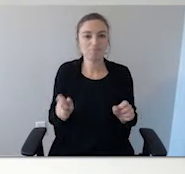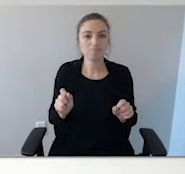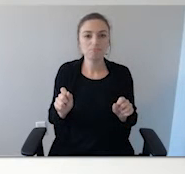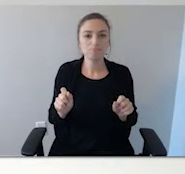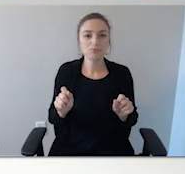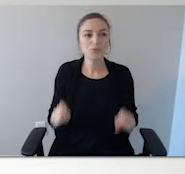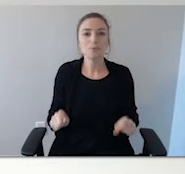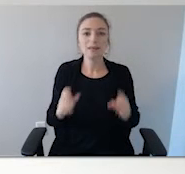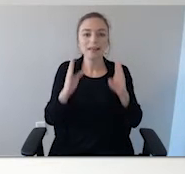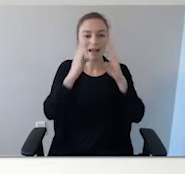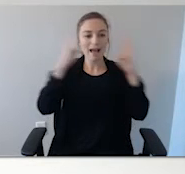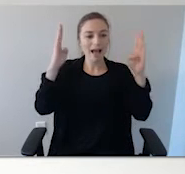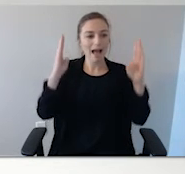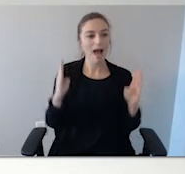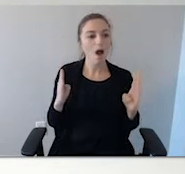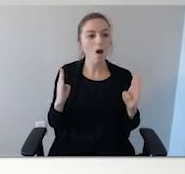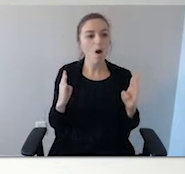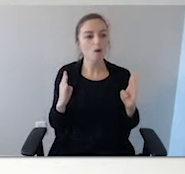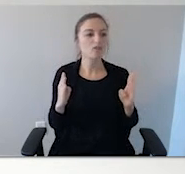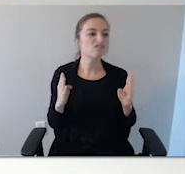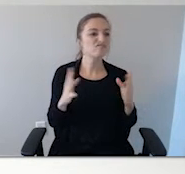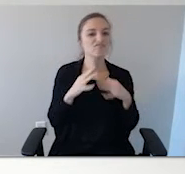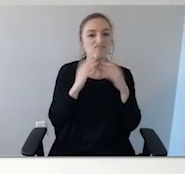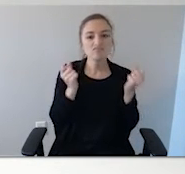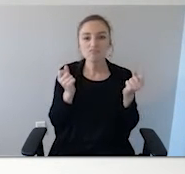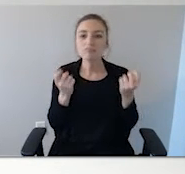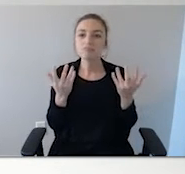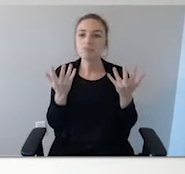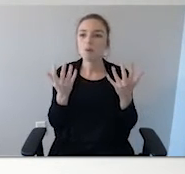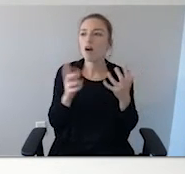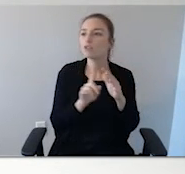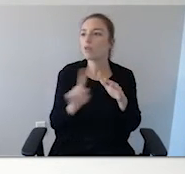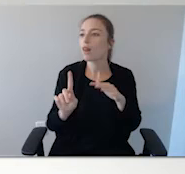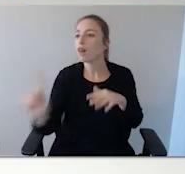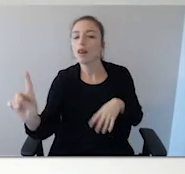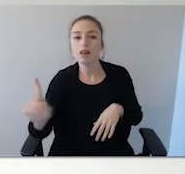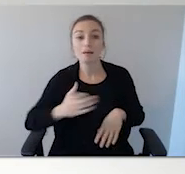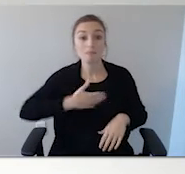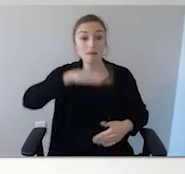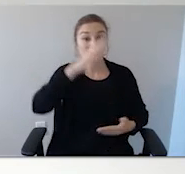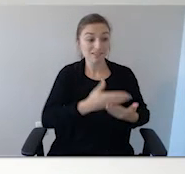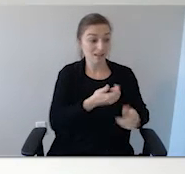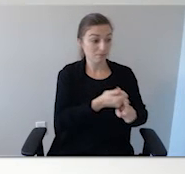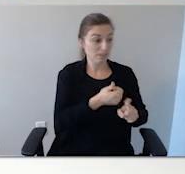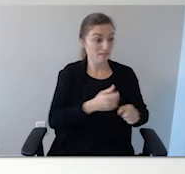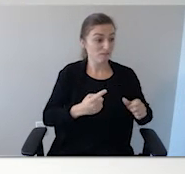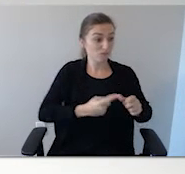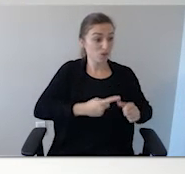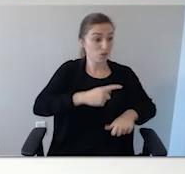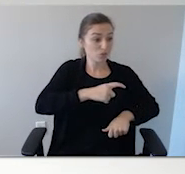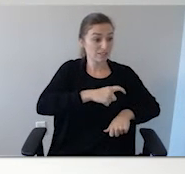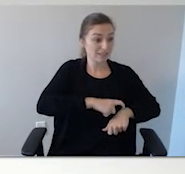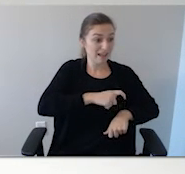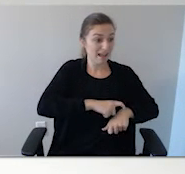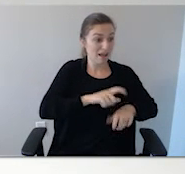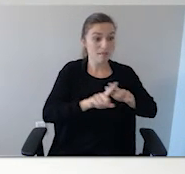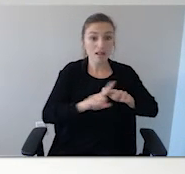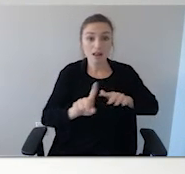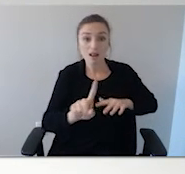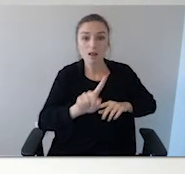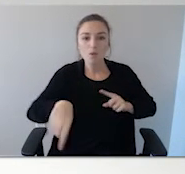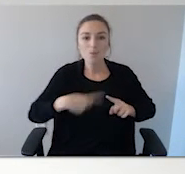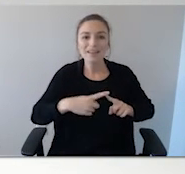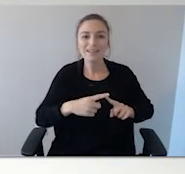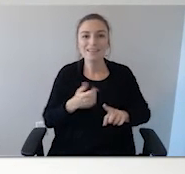home. They just want to see what's on the outside. My son was five years old the first time he wandered away from the home. Kind of a